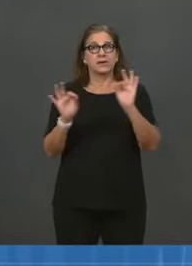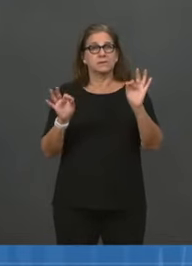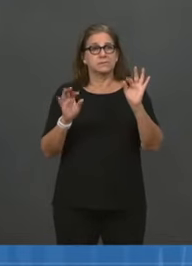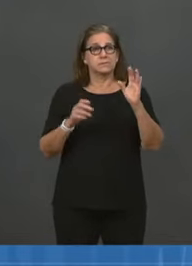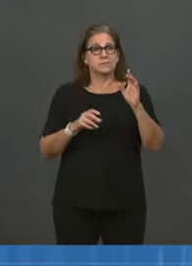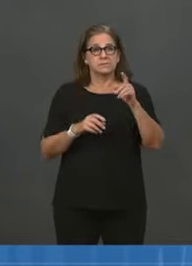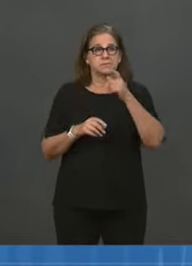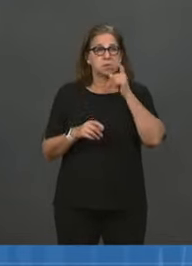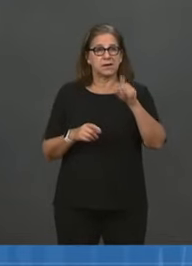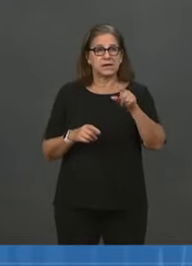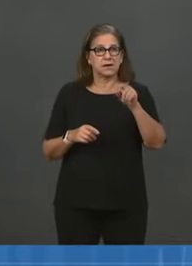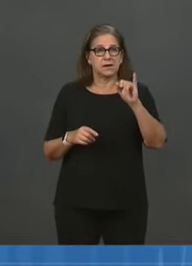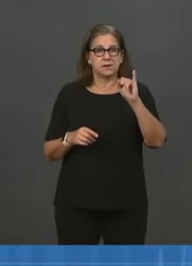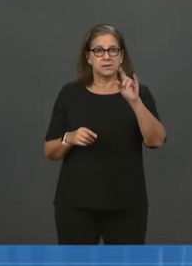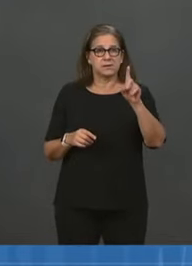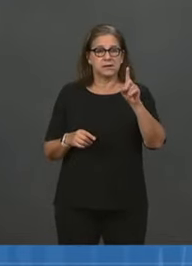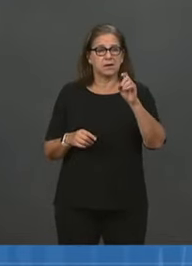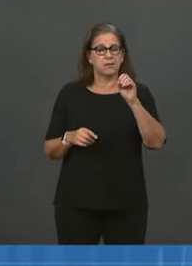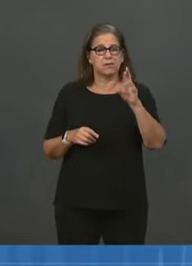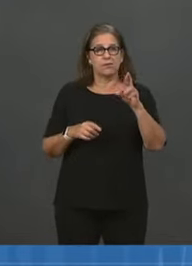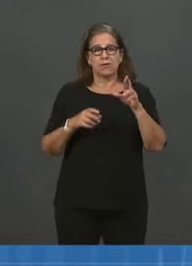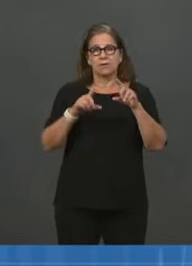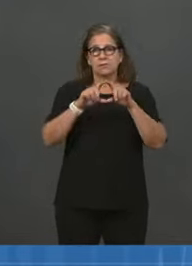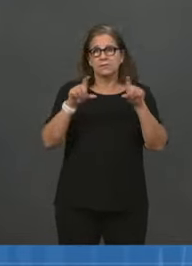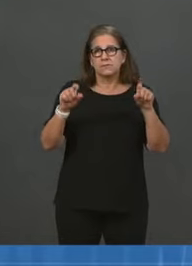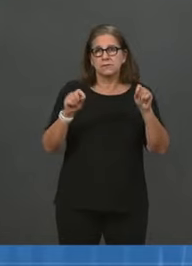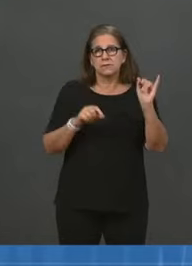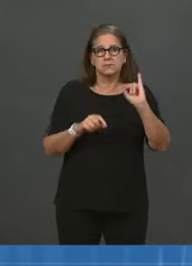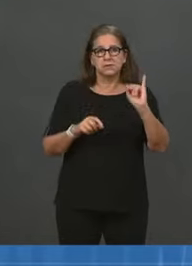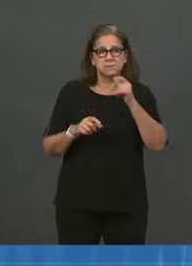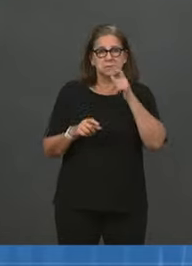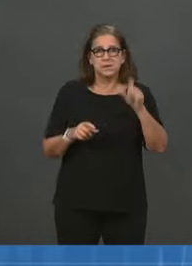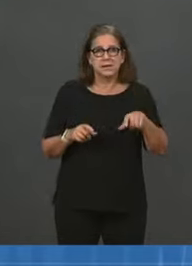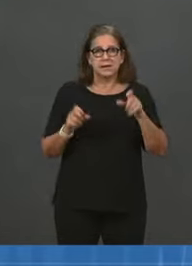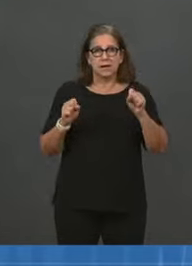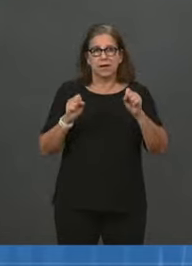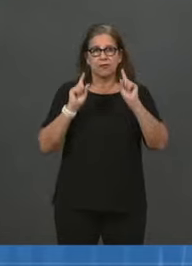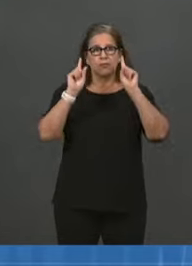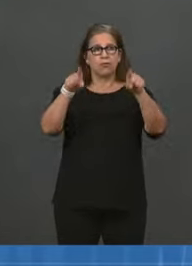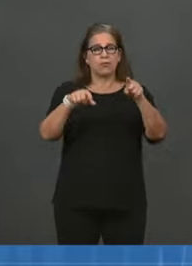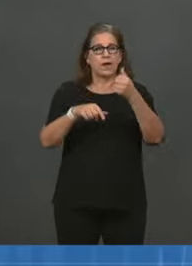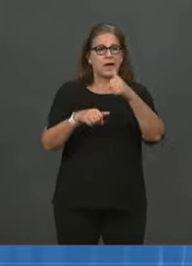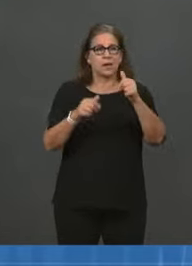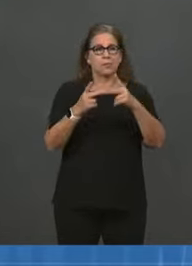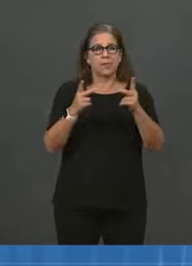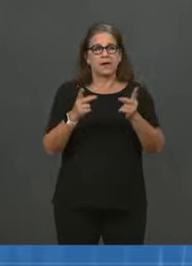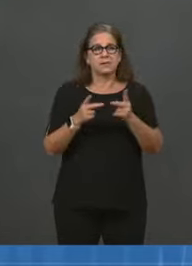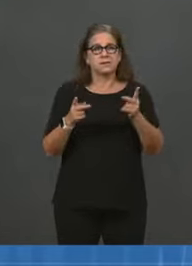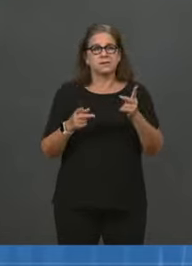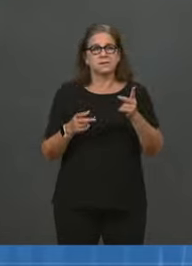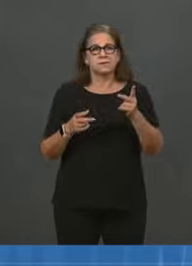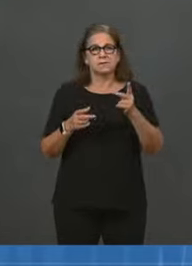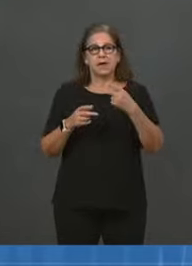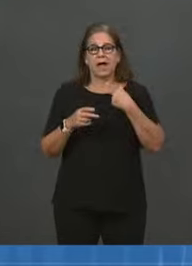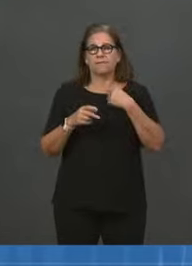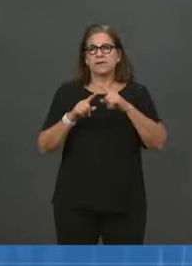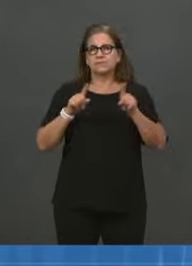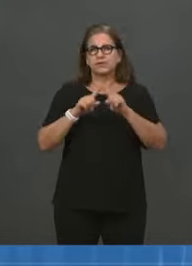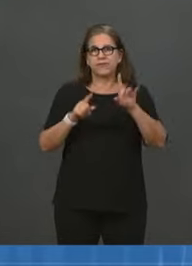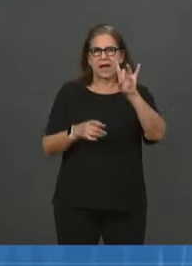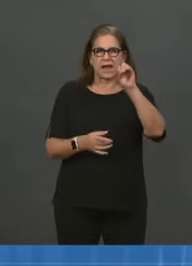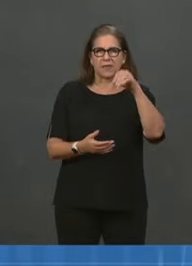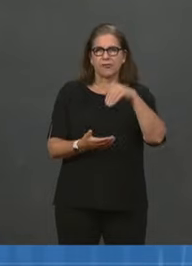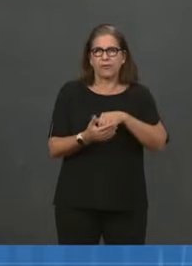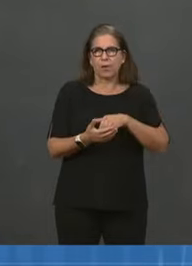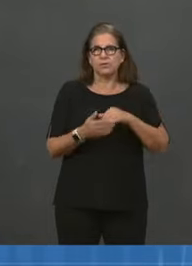fact, boosters are available at over 80,000 locations across the country, including more than 40,000 local pharmacies,